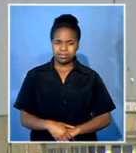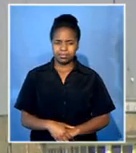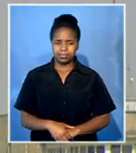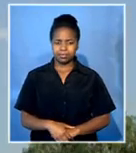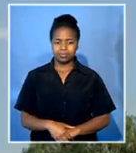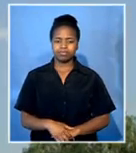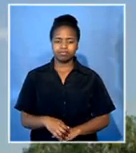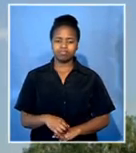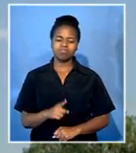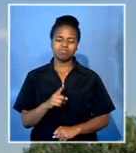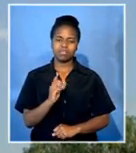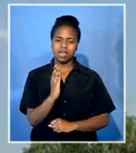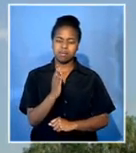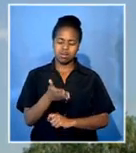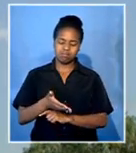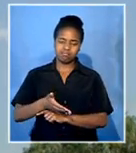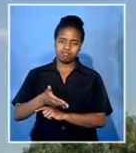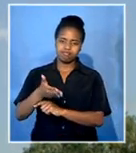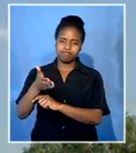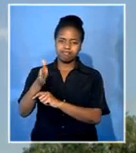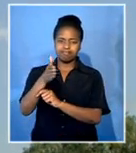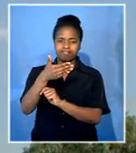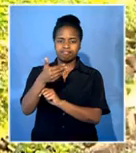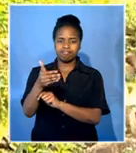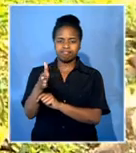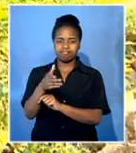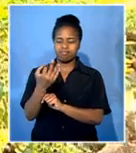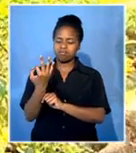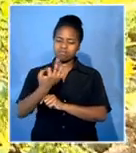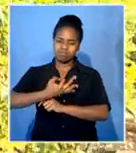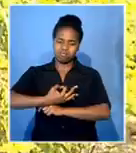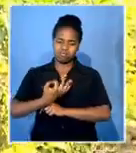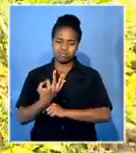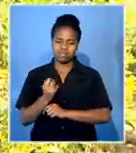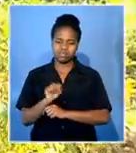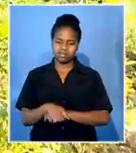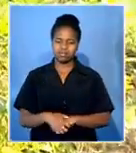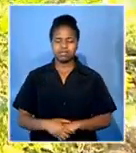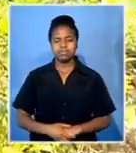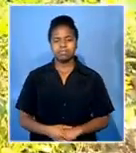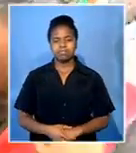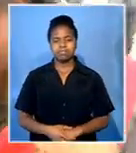flew at half-mast as a nation began three days of national mourning Sarah Kemeni SBC news Kenya